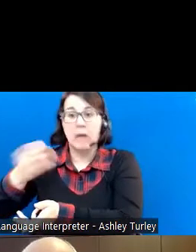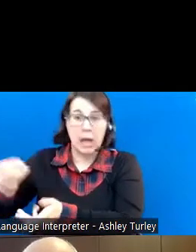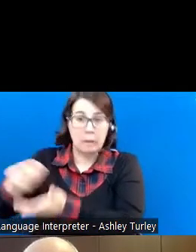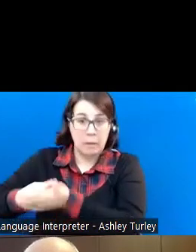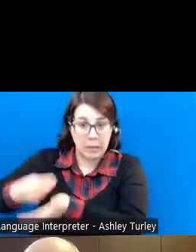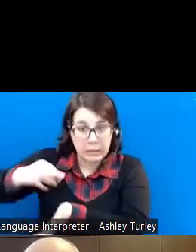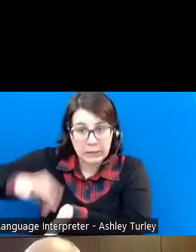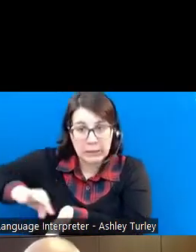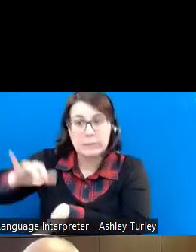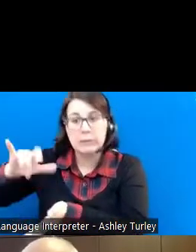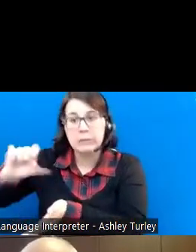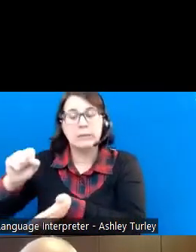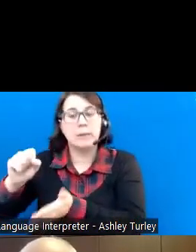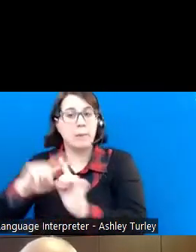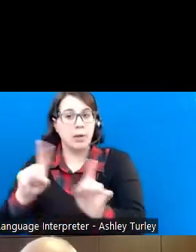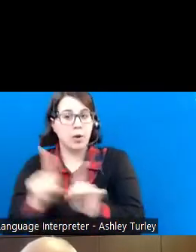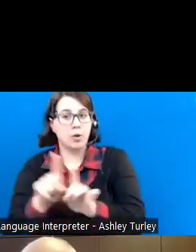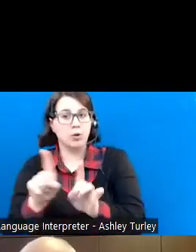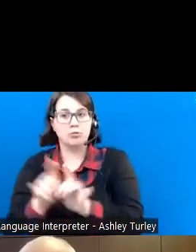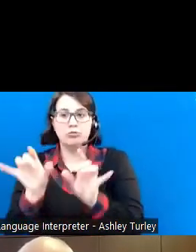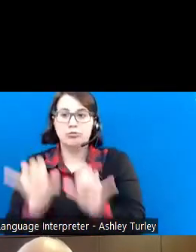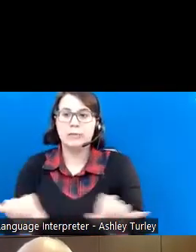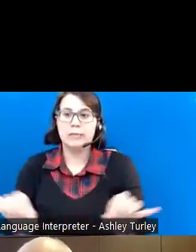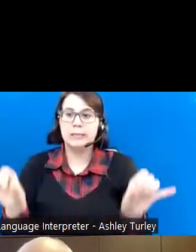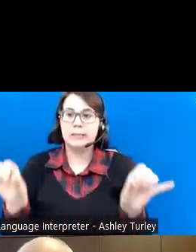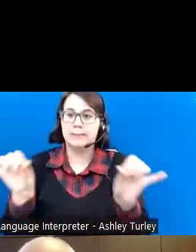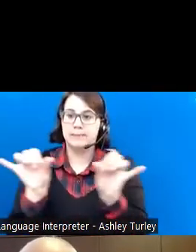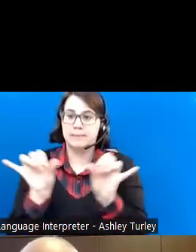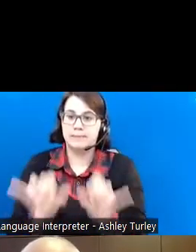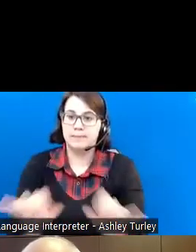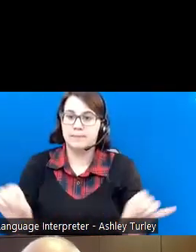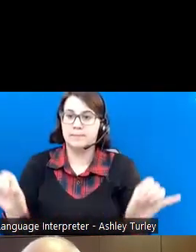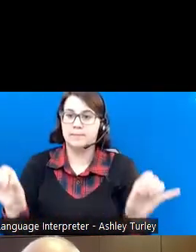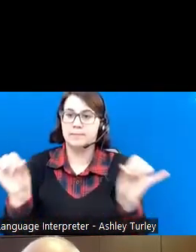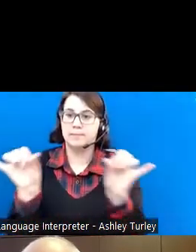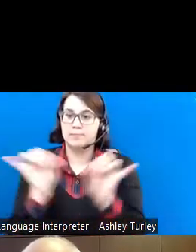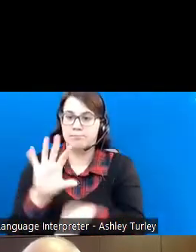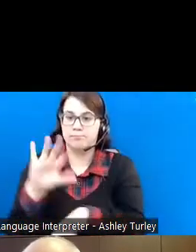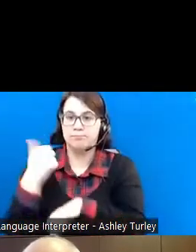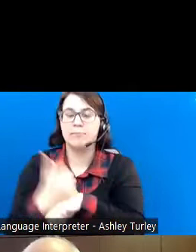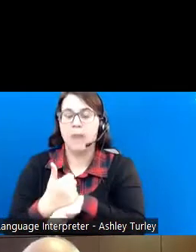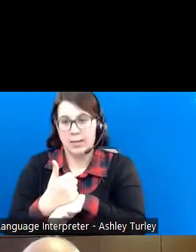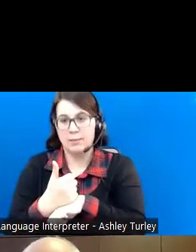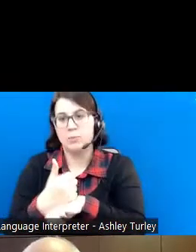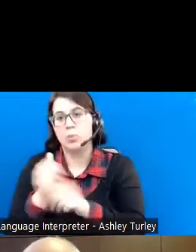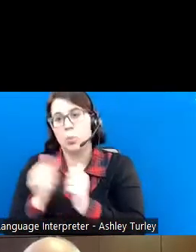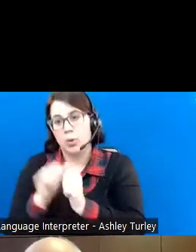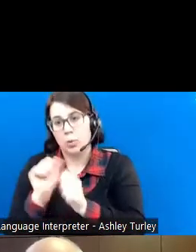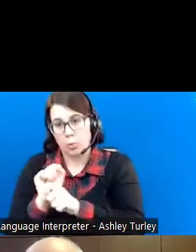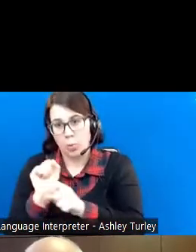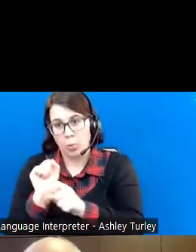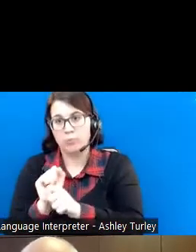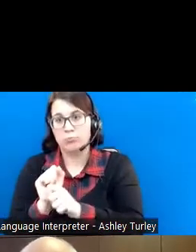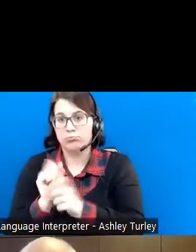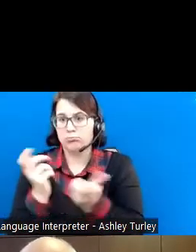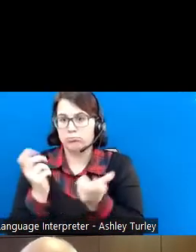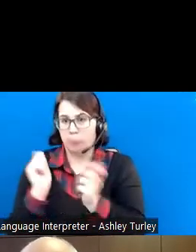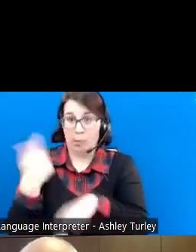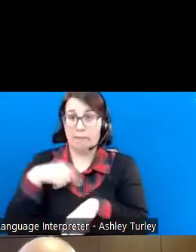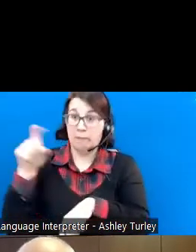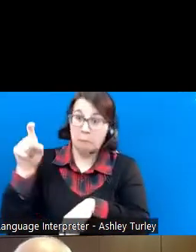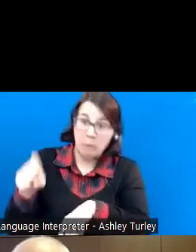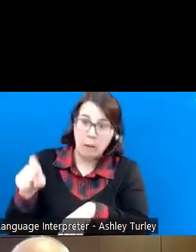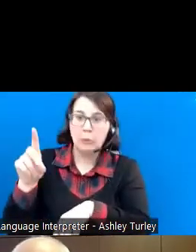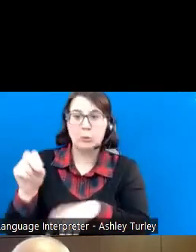you get from it, but also the routine that comes along with employment that we all have to do, but